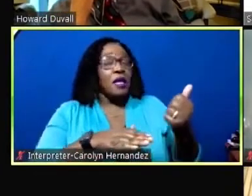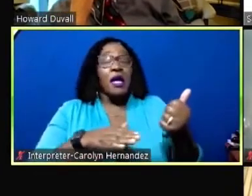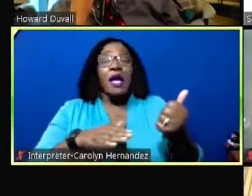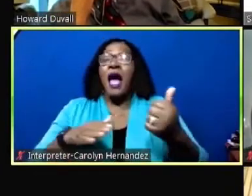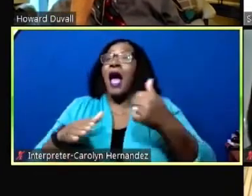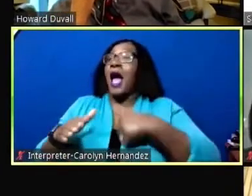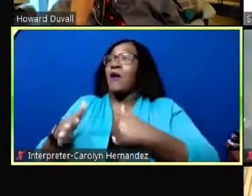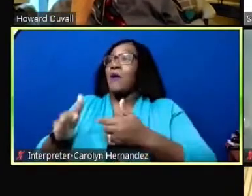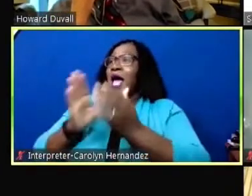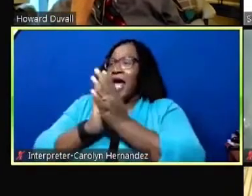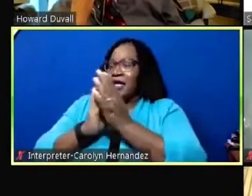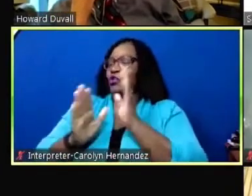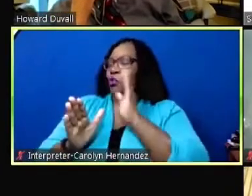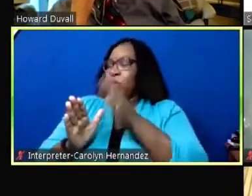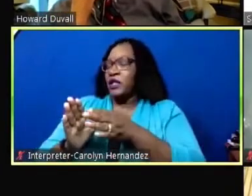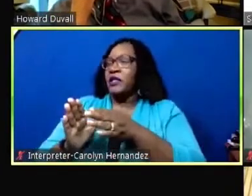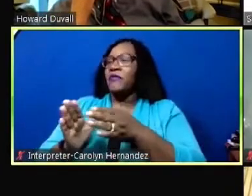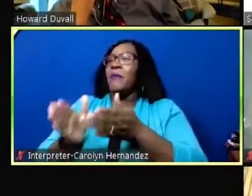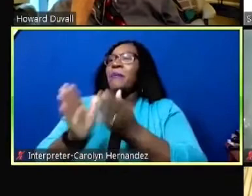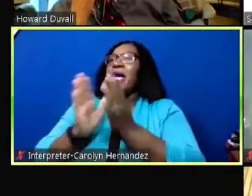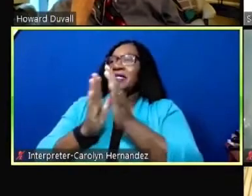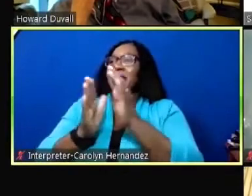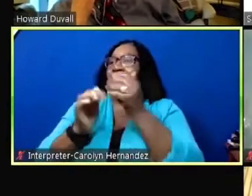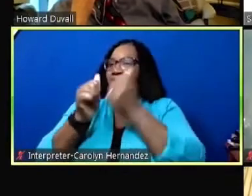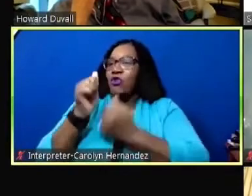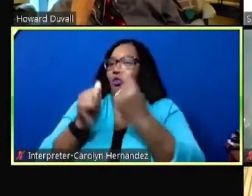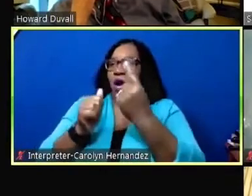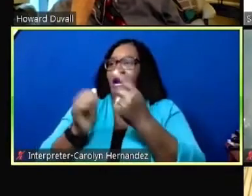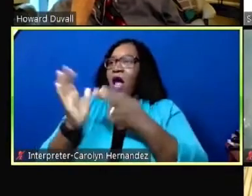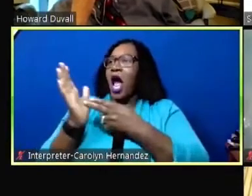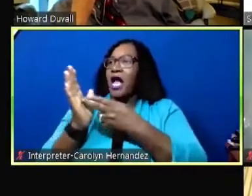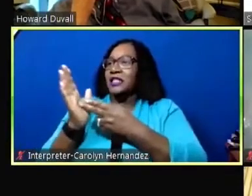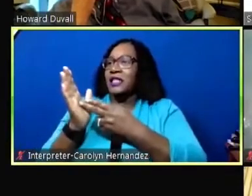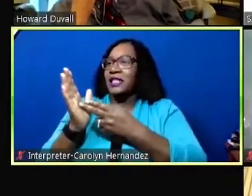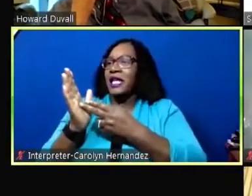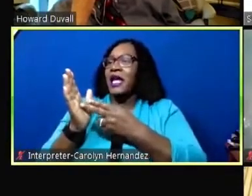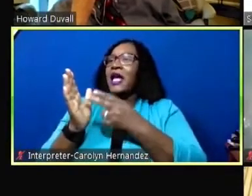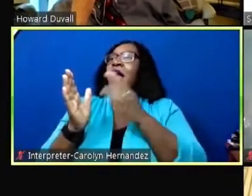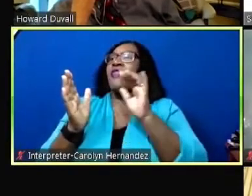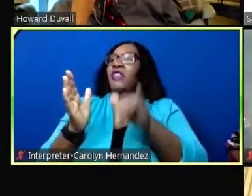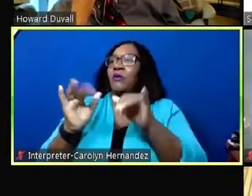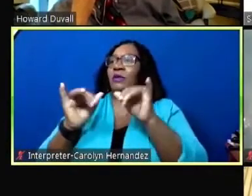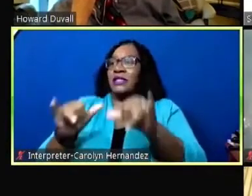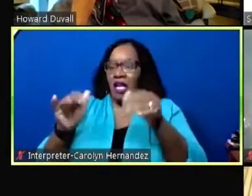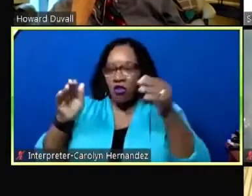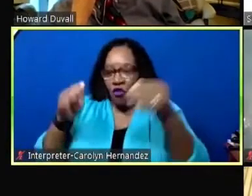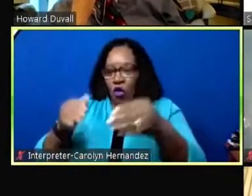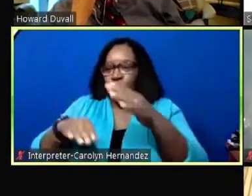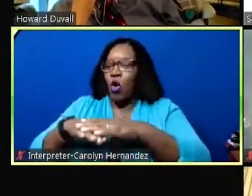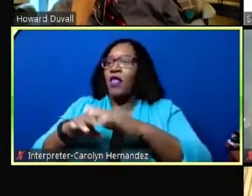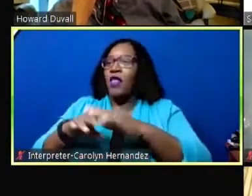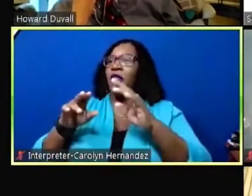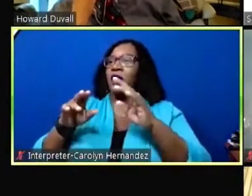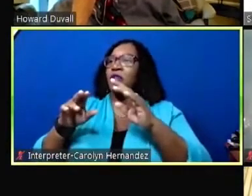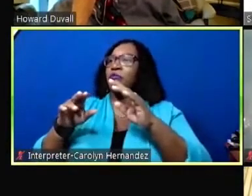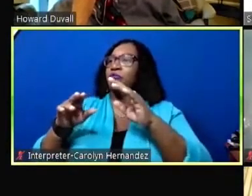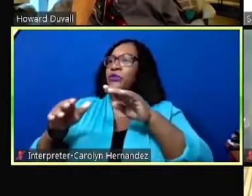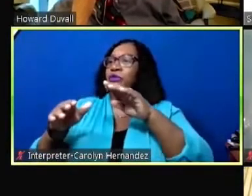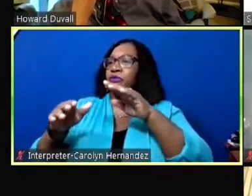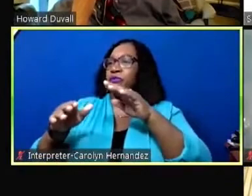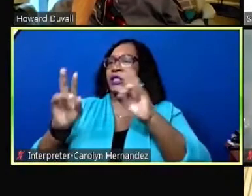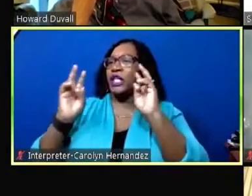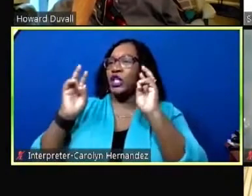ask no you would actually i'm asking uh everyone obviously we want to make before that we remain focused on the on the issue before us